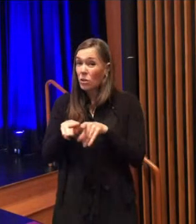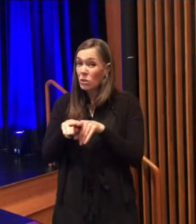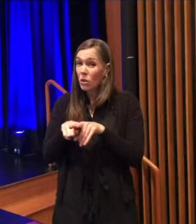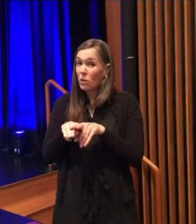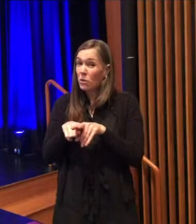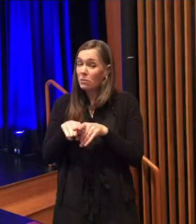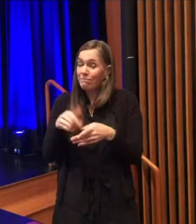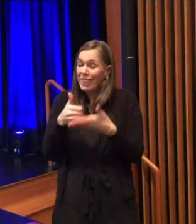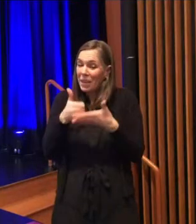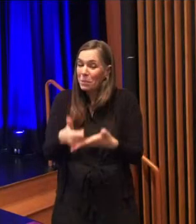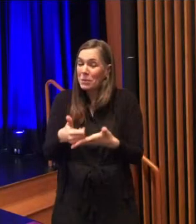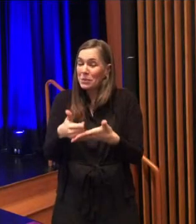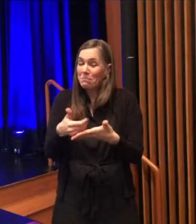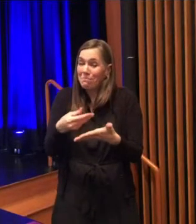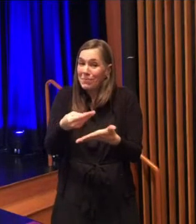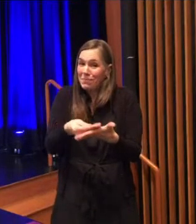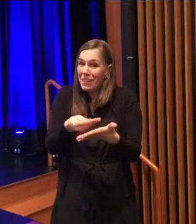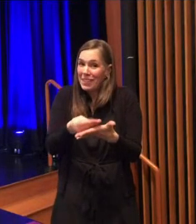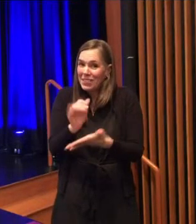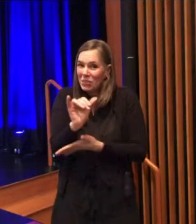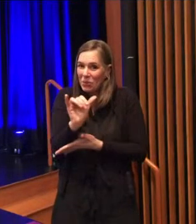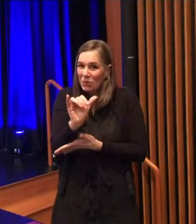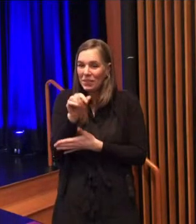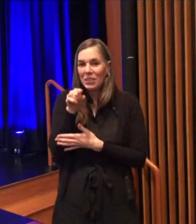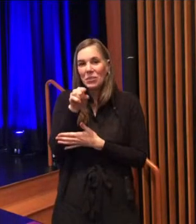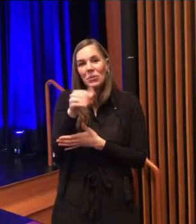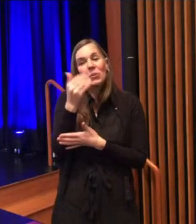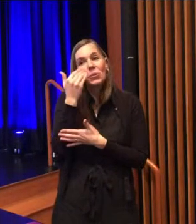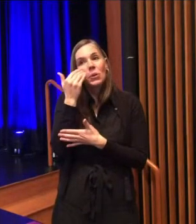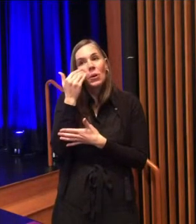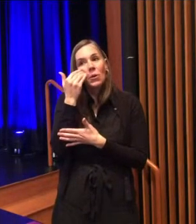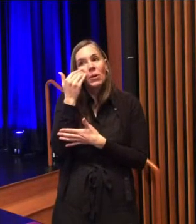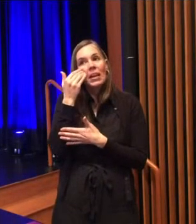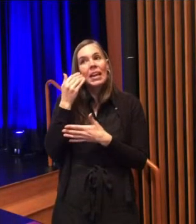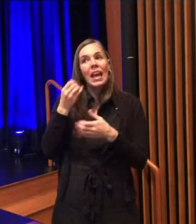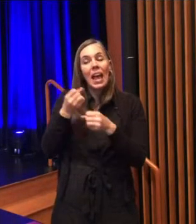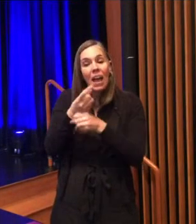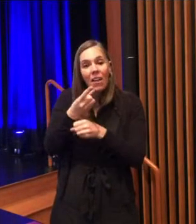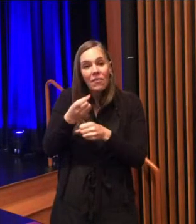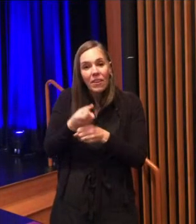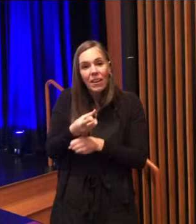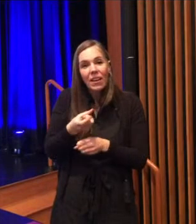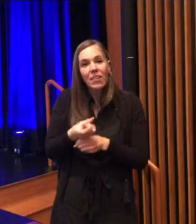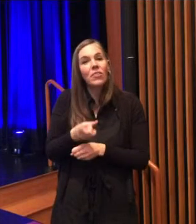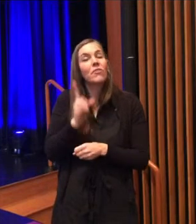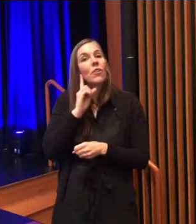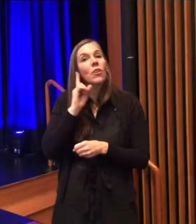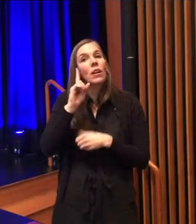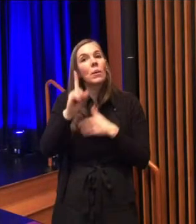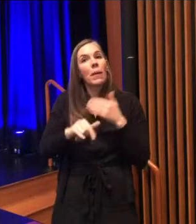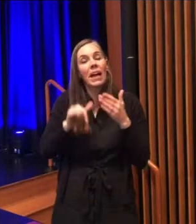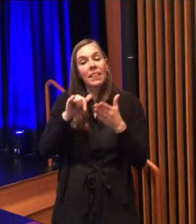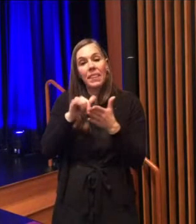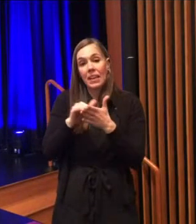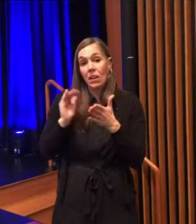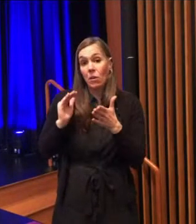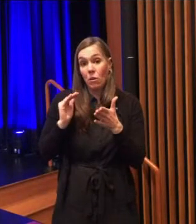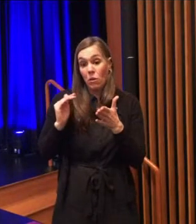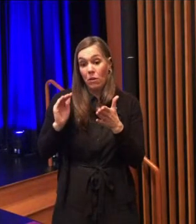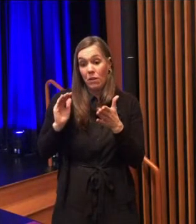as you know um i keep talking about year after year you've heard me ring the bell about the city's structural deficit